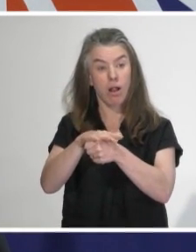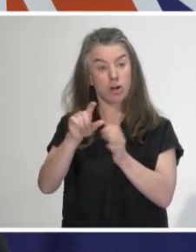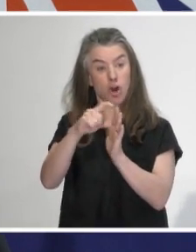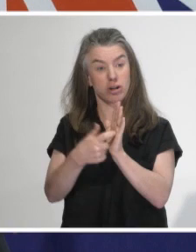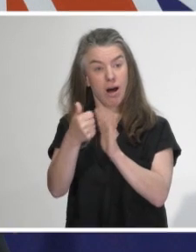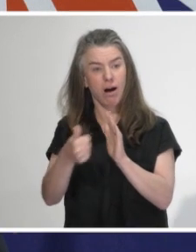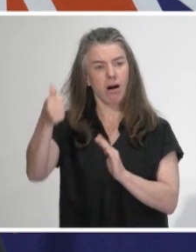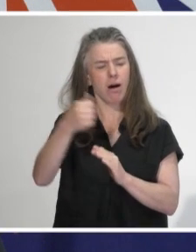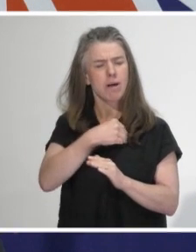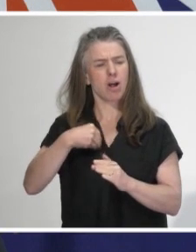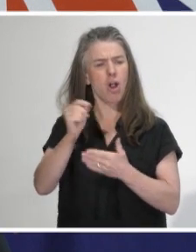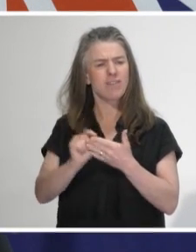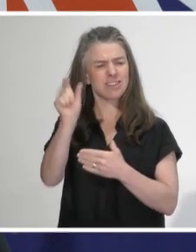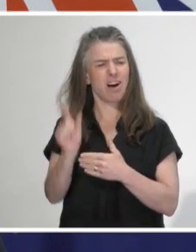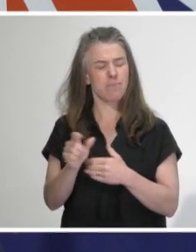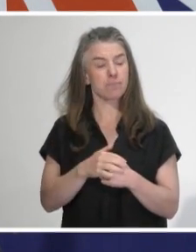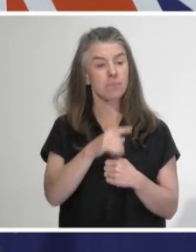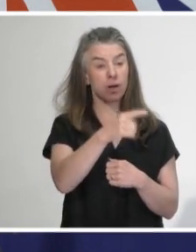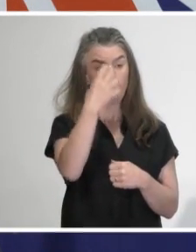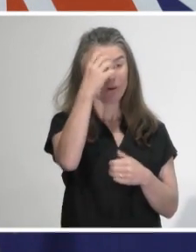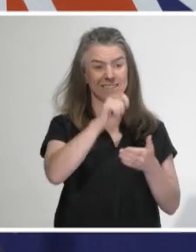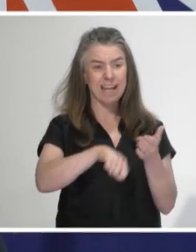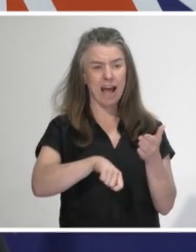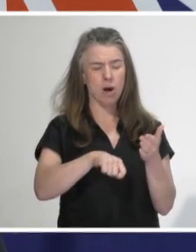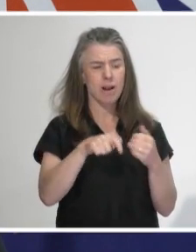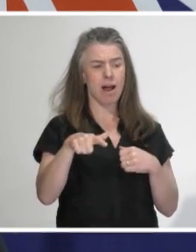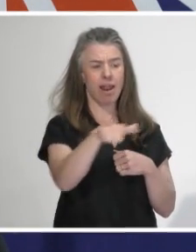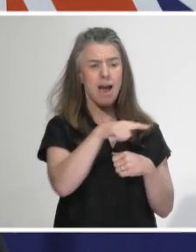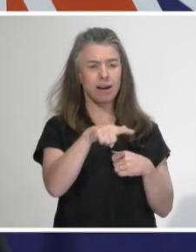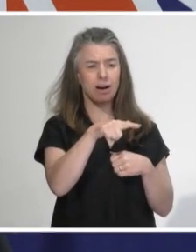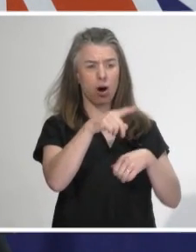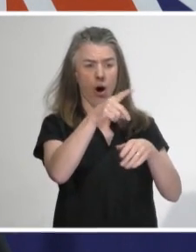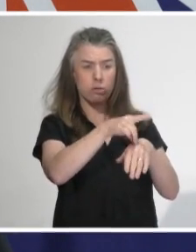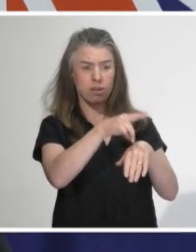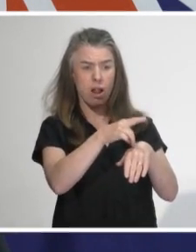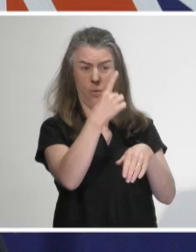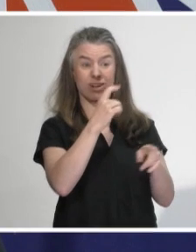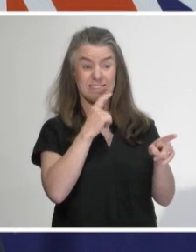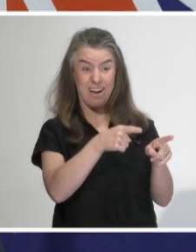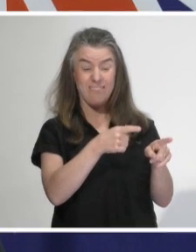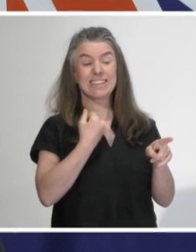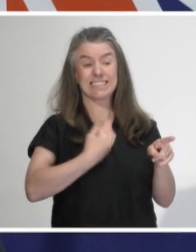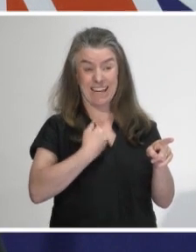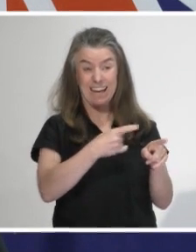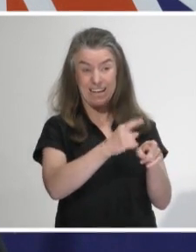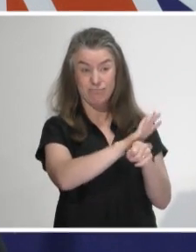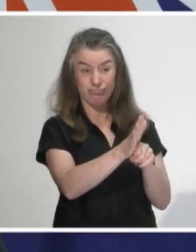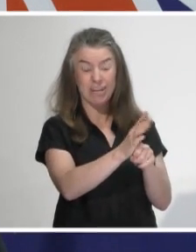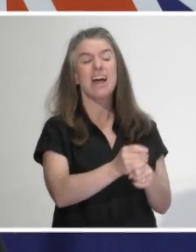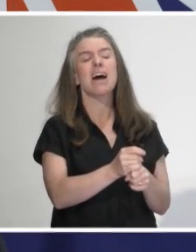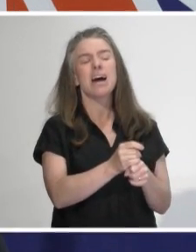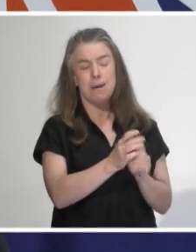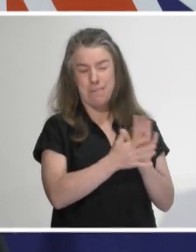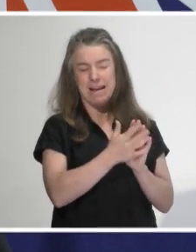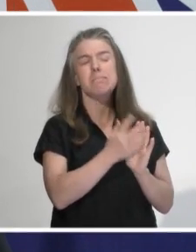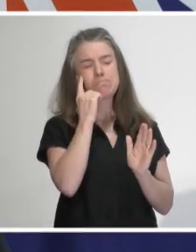we've had the example down in Queenstown at Lakes Hospital I've talked about where they found a staff member with infection and then they tested around 30